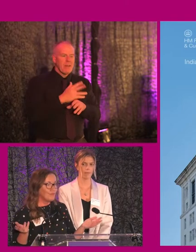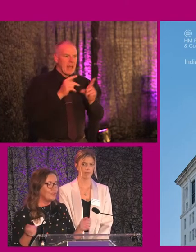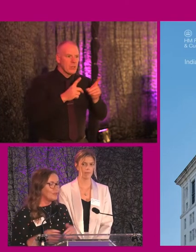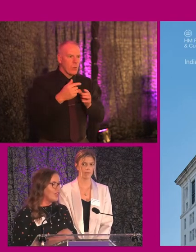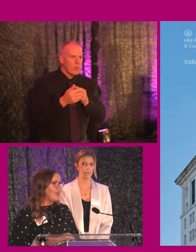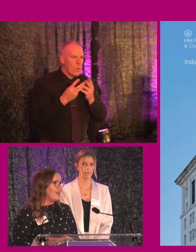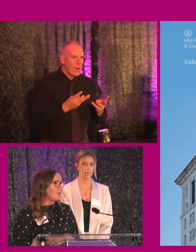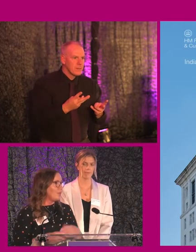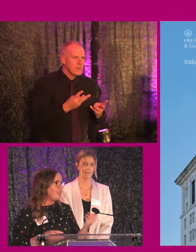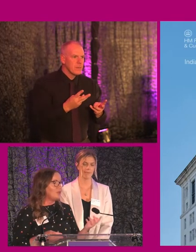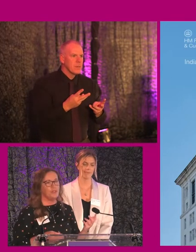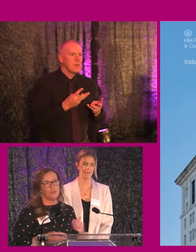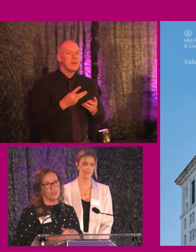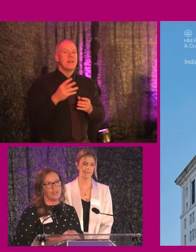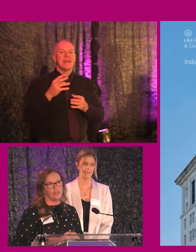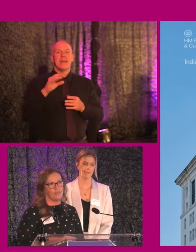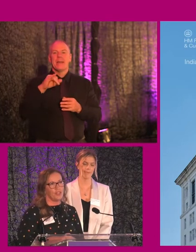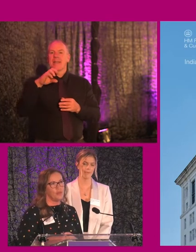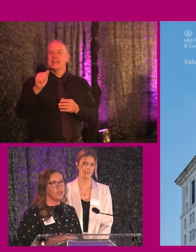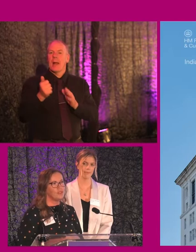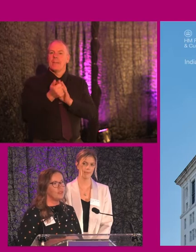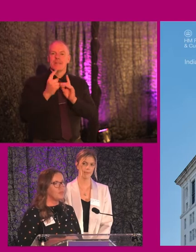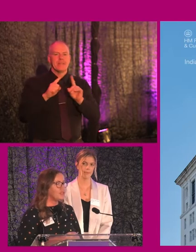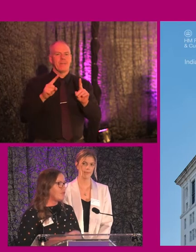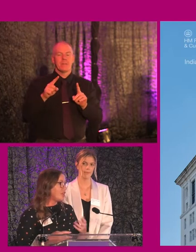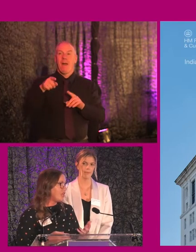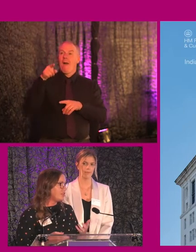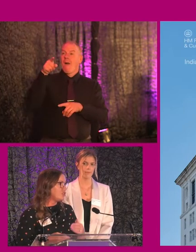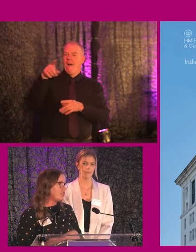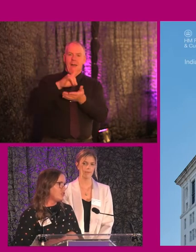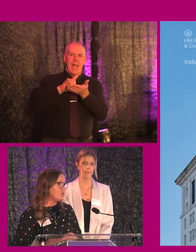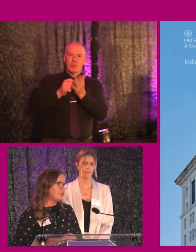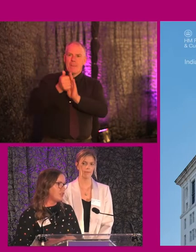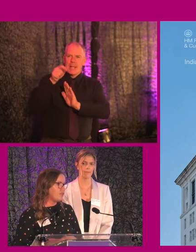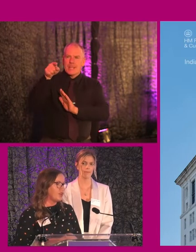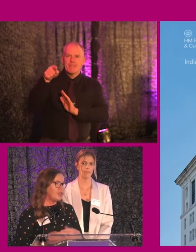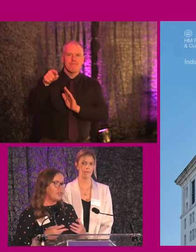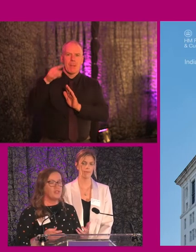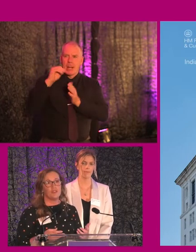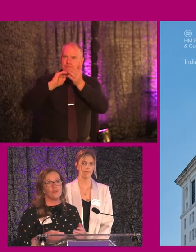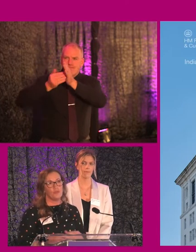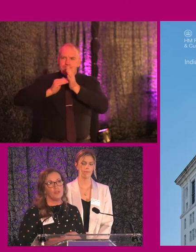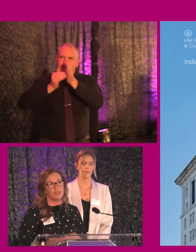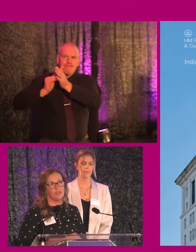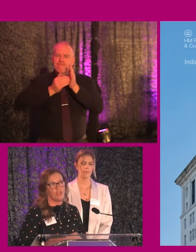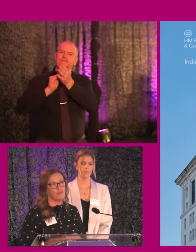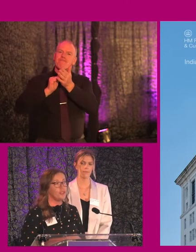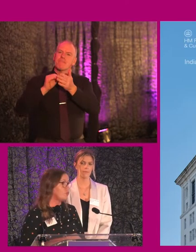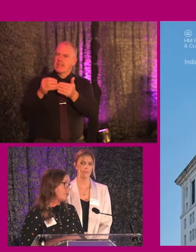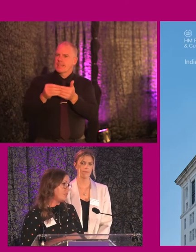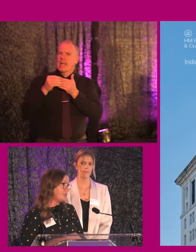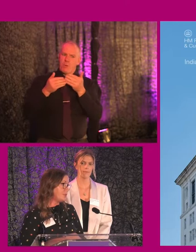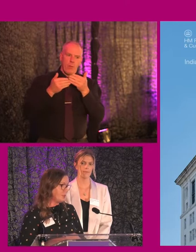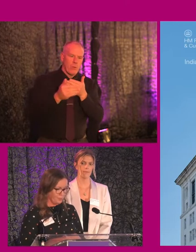realms. India Buildings was slightly different in that we had to preserve that heritage nature and preserve the history of the building for